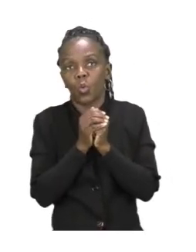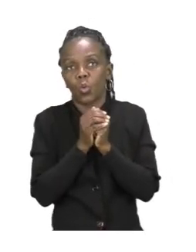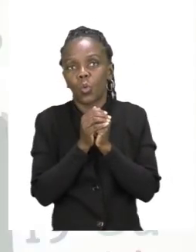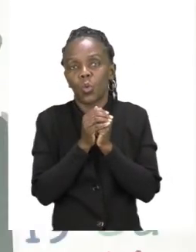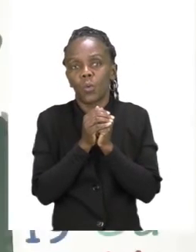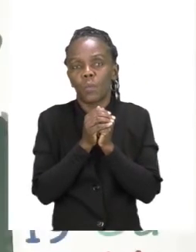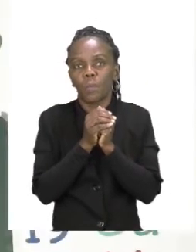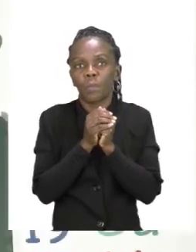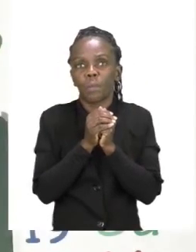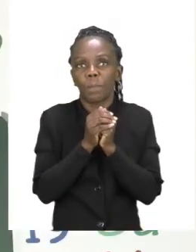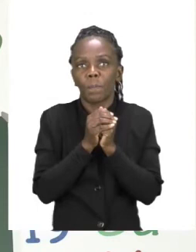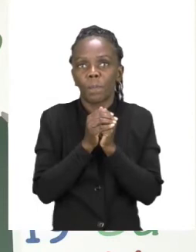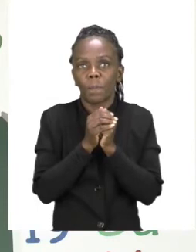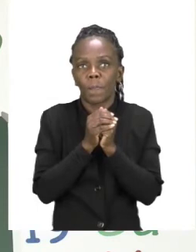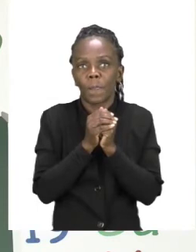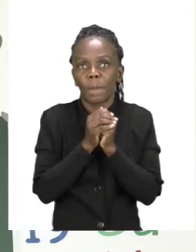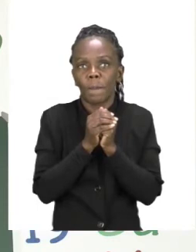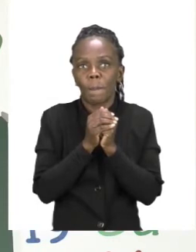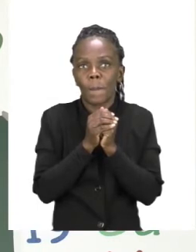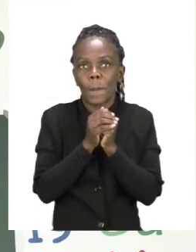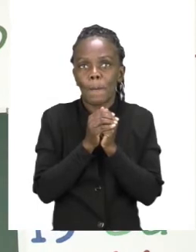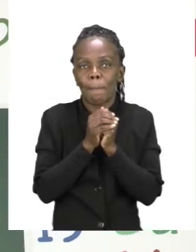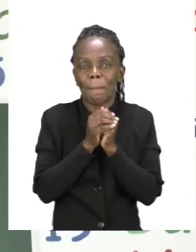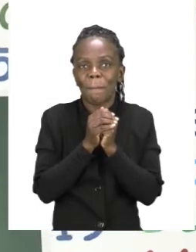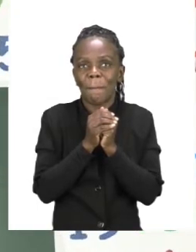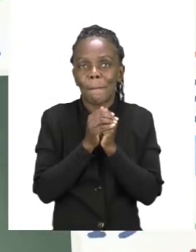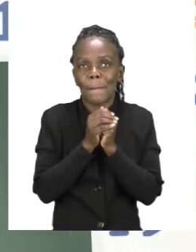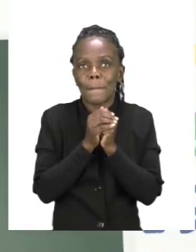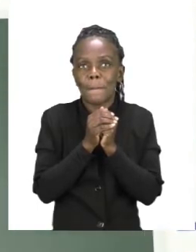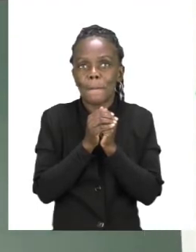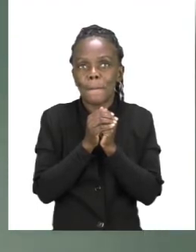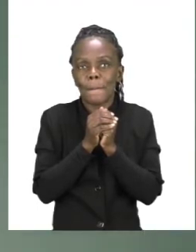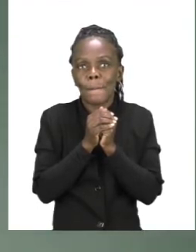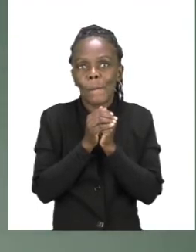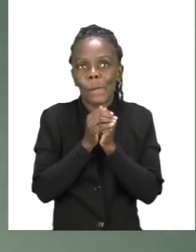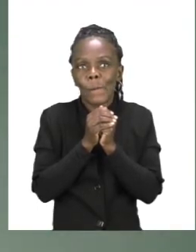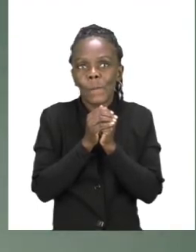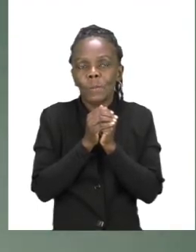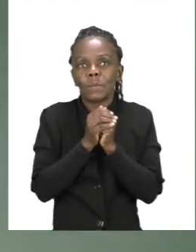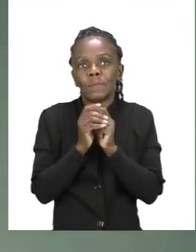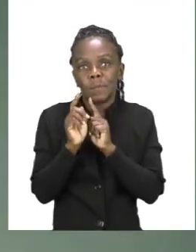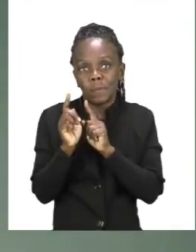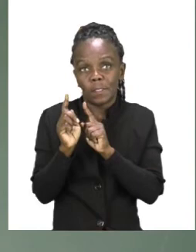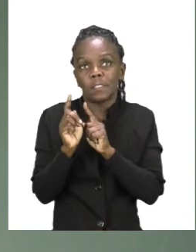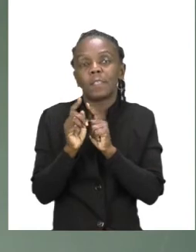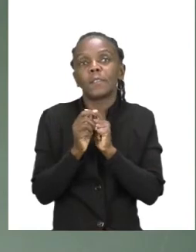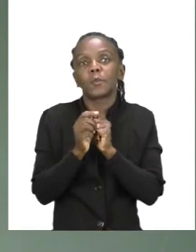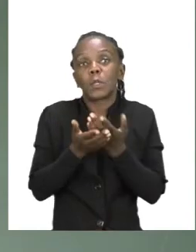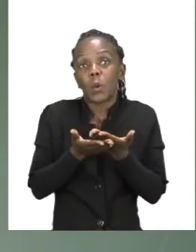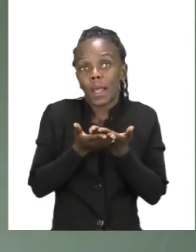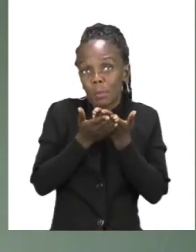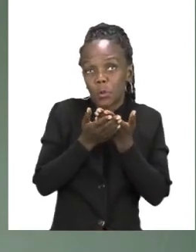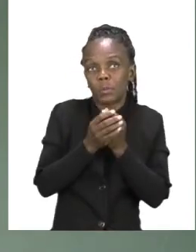board. Let's take a look. Now, I am going to do this one here. As I said